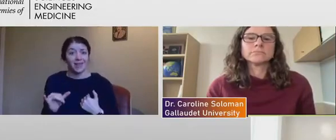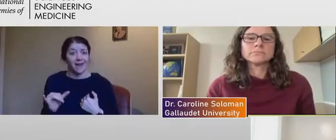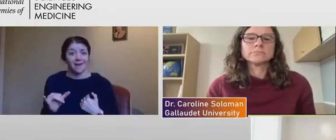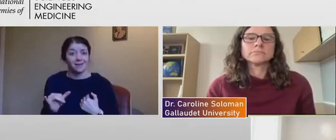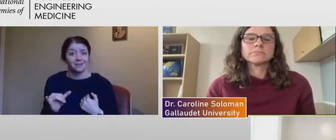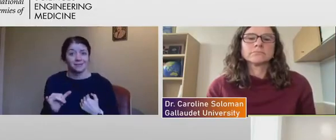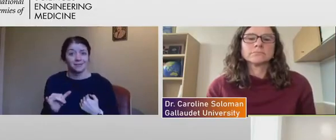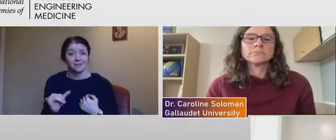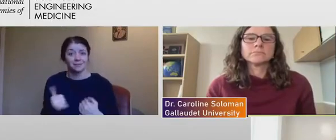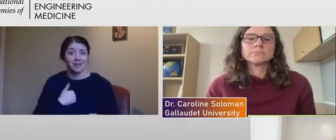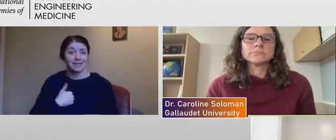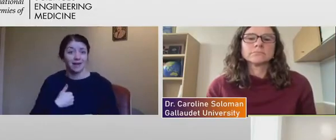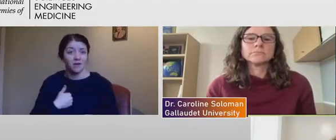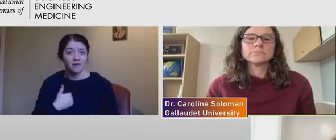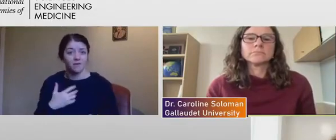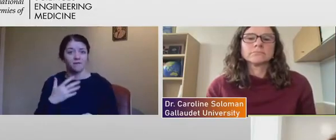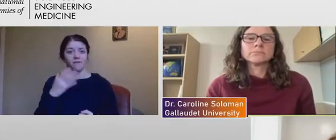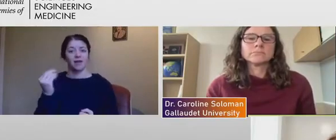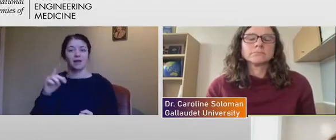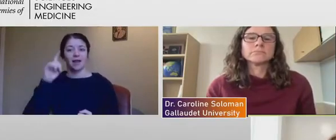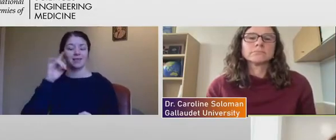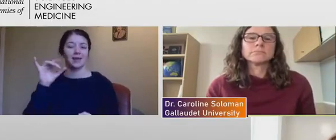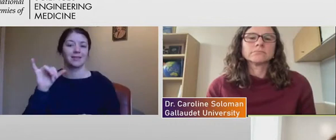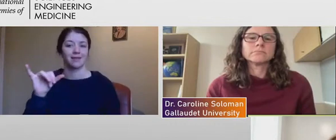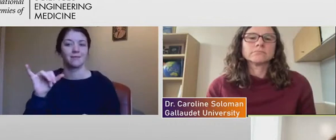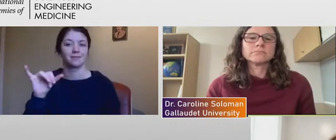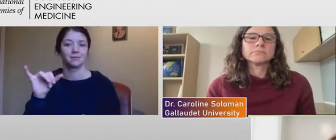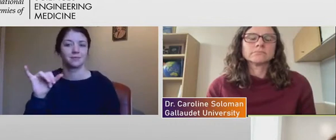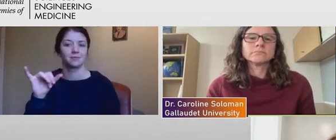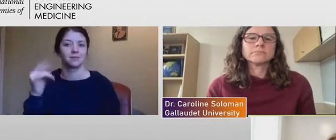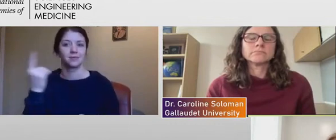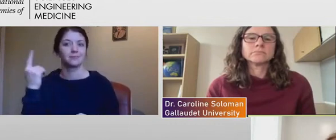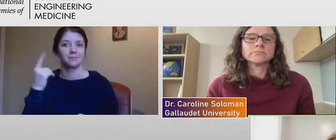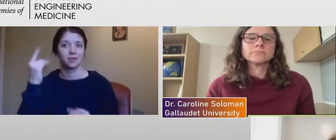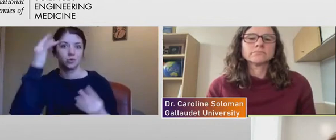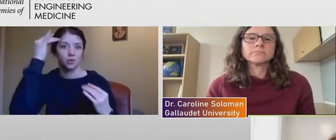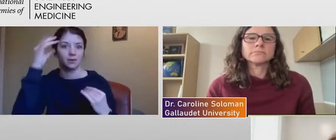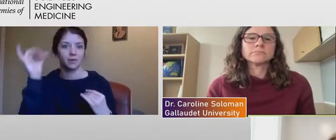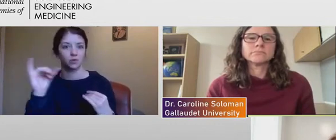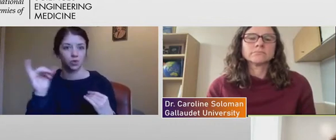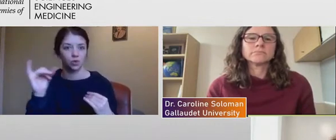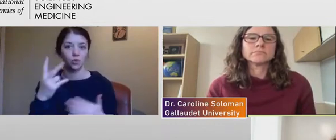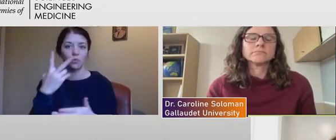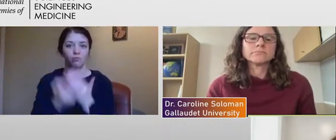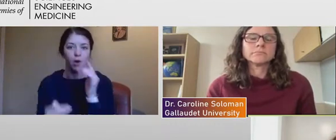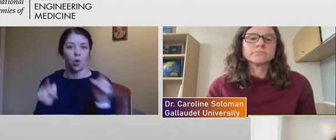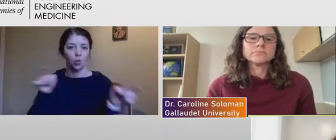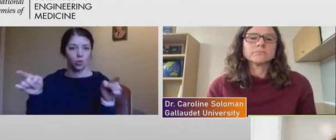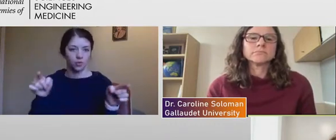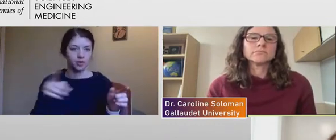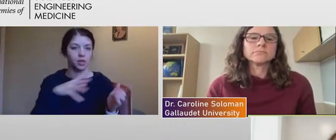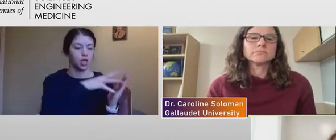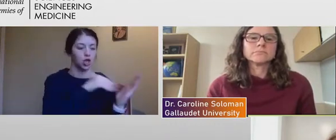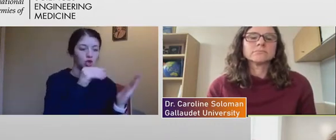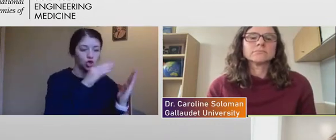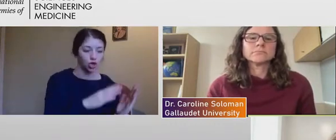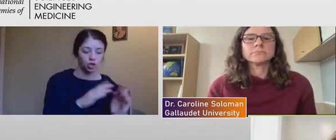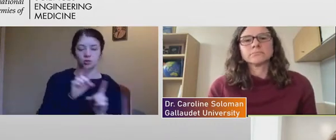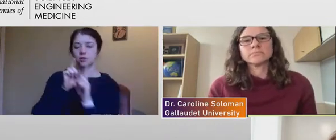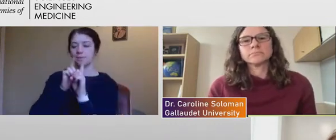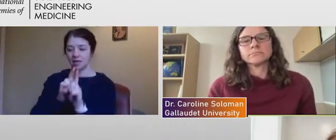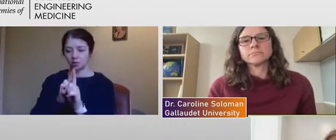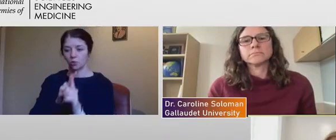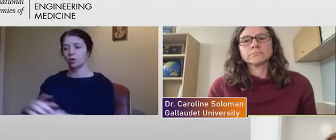And I think that's, that's something we've got to think about both sides of this equation, the learners and the mentors and the